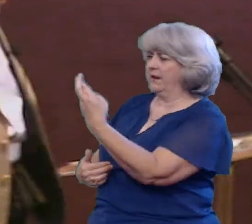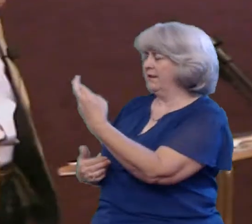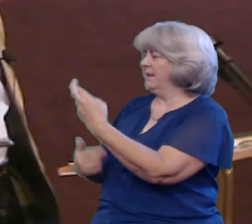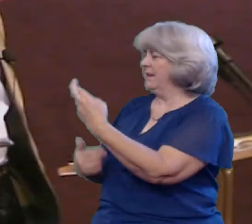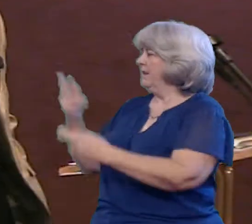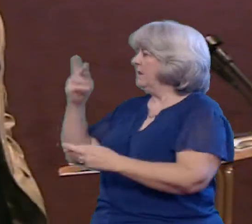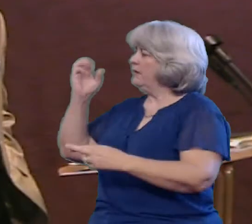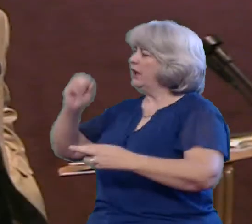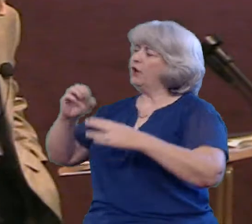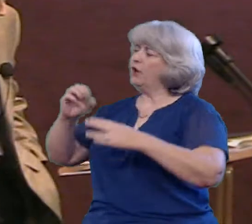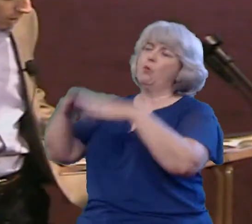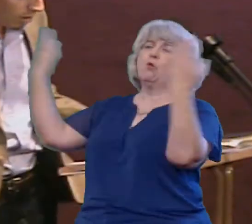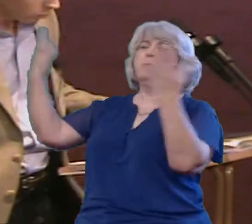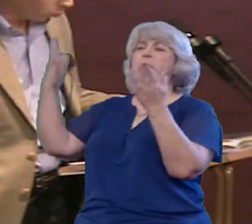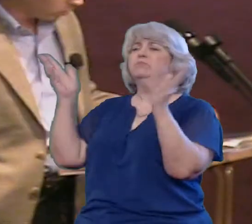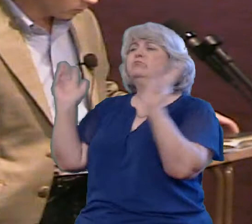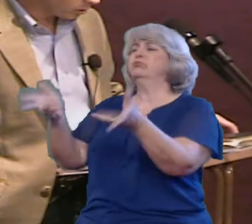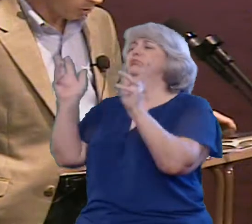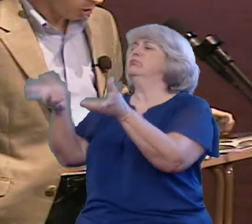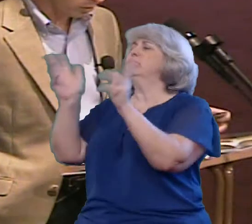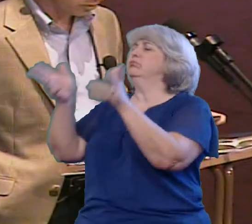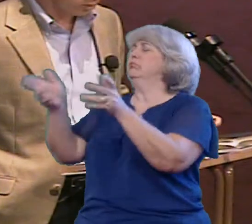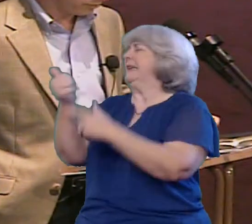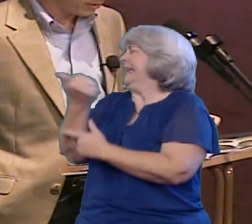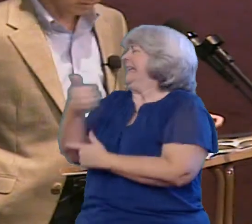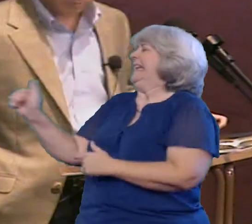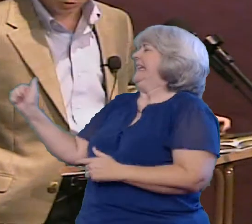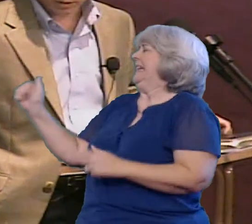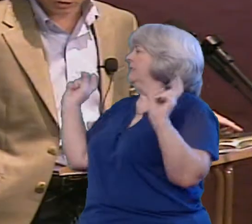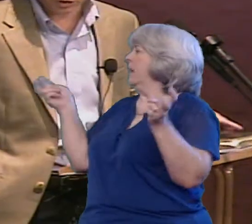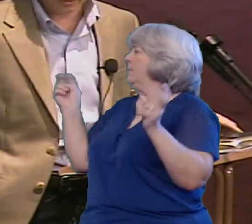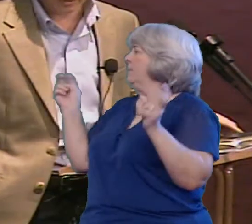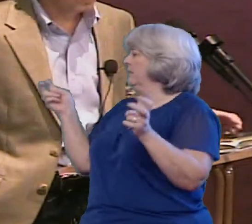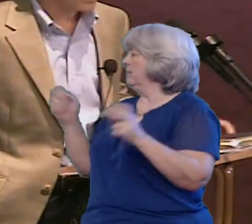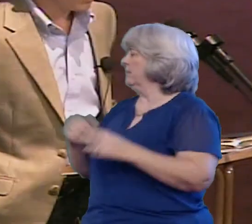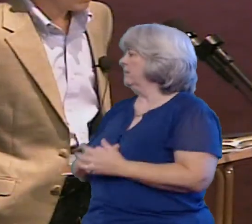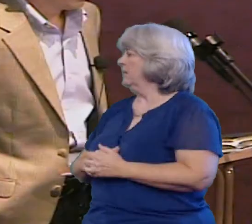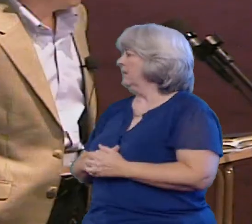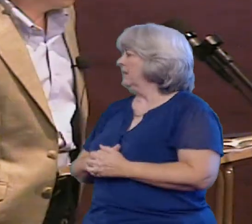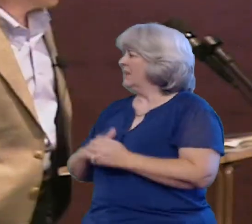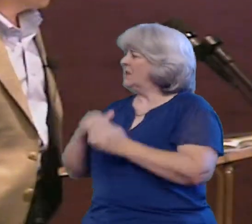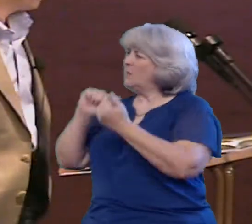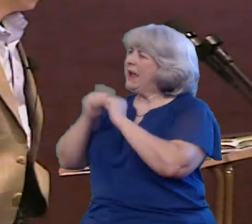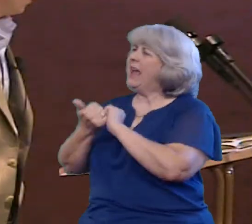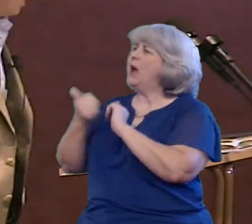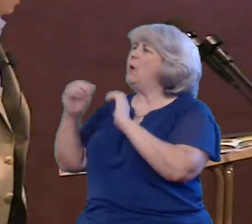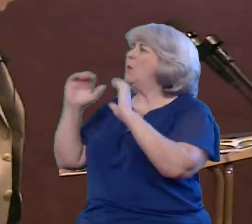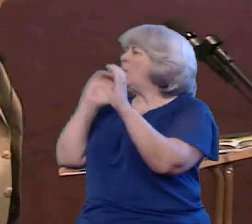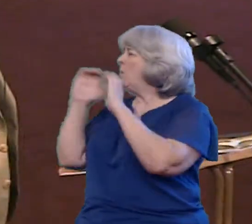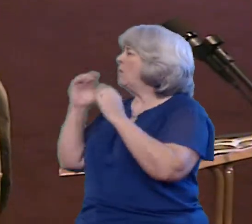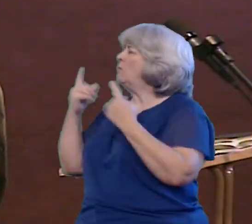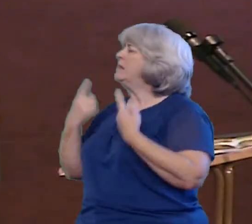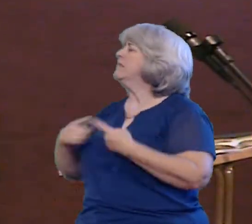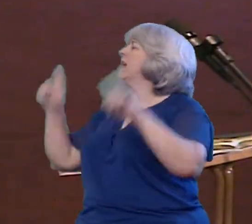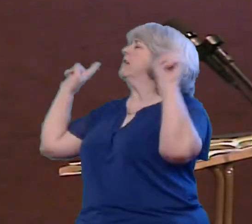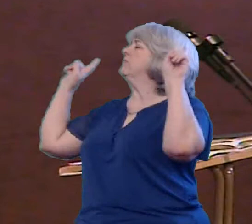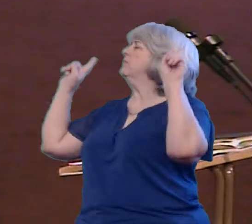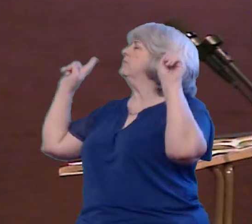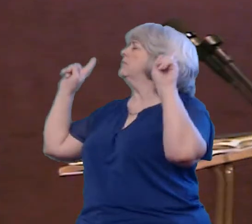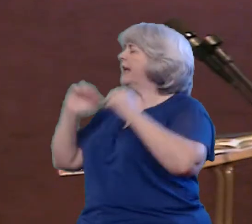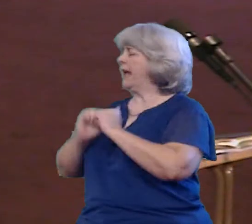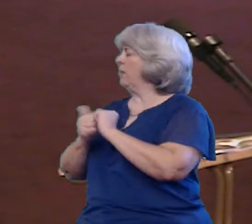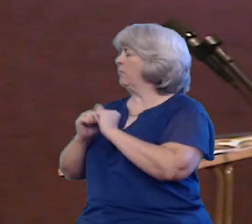have to deal with So what are the components to an effective relationship? And you can look at the slide above my head and see